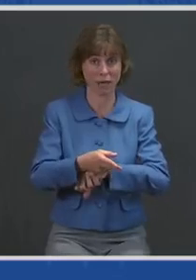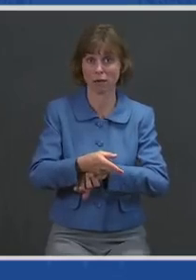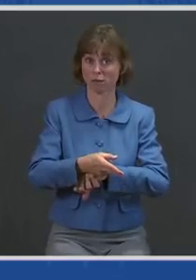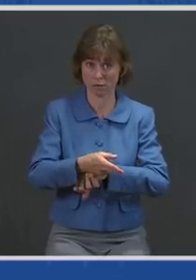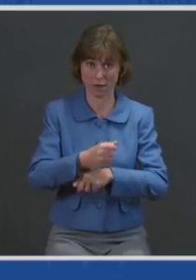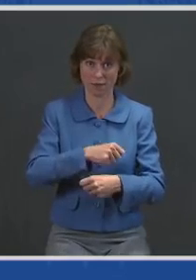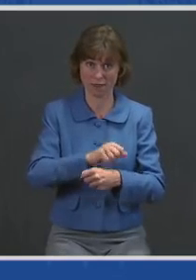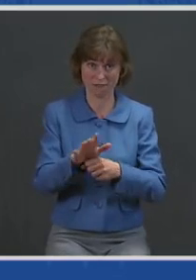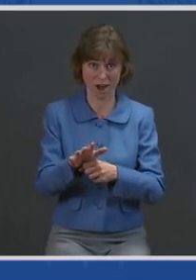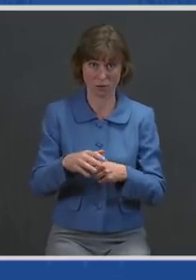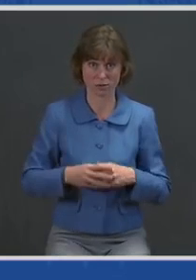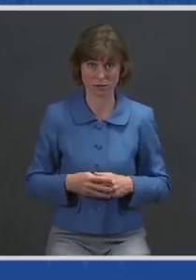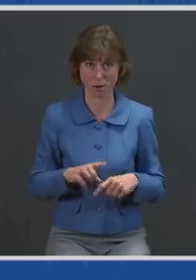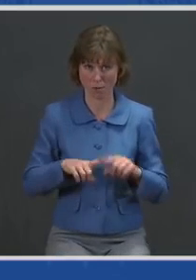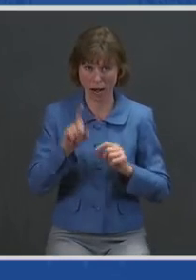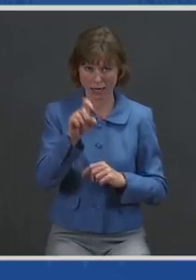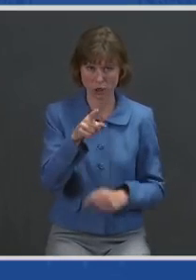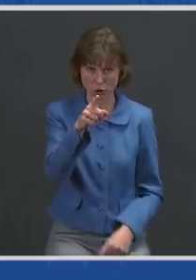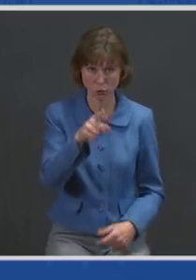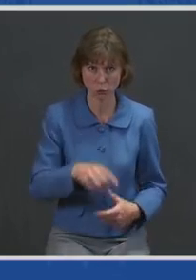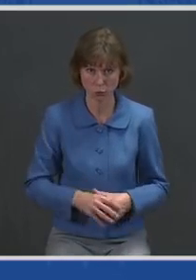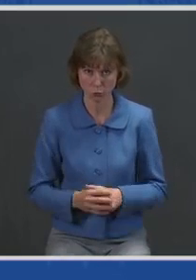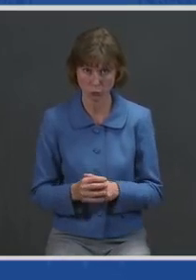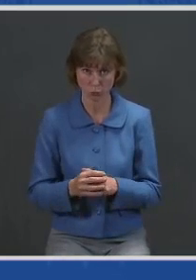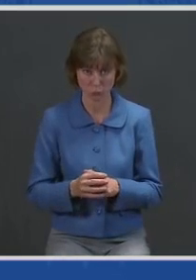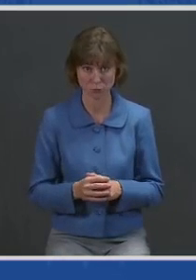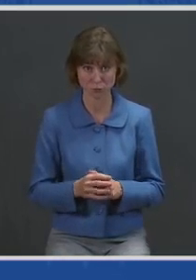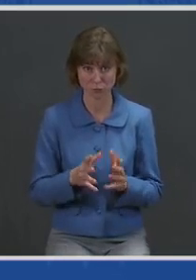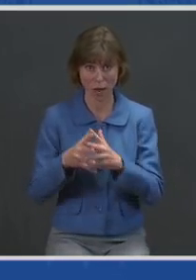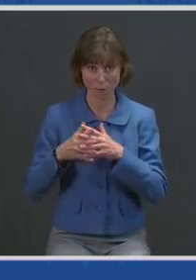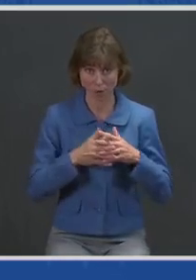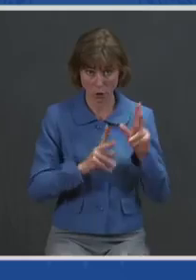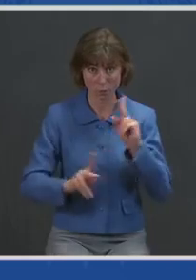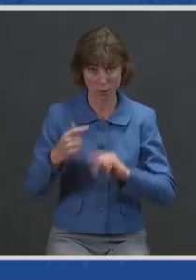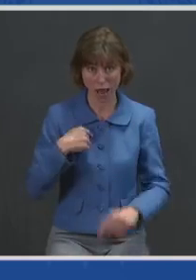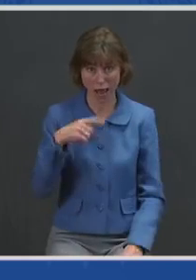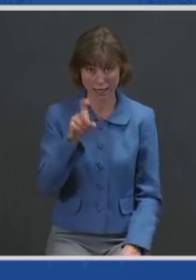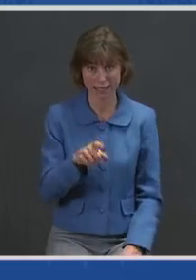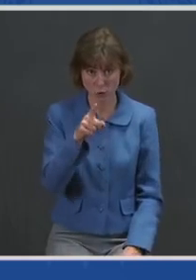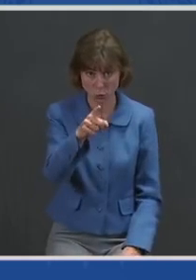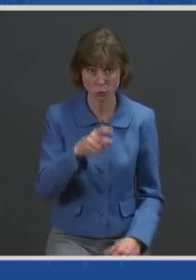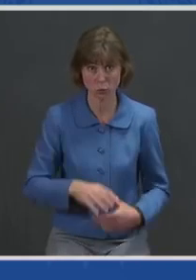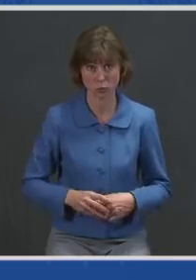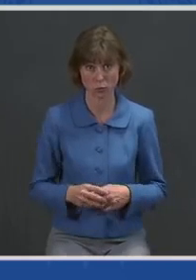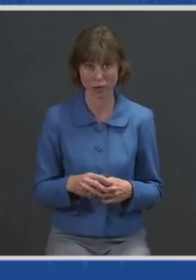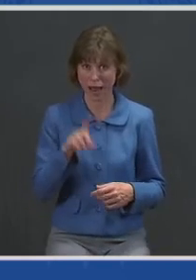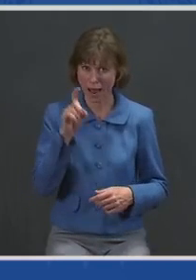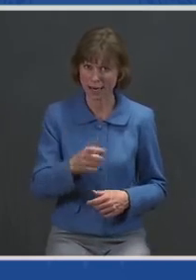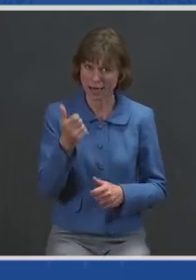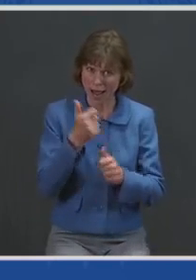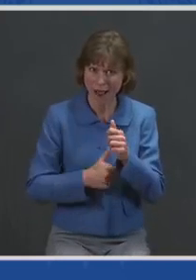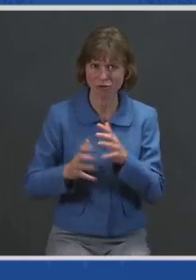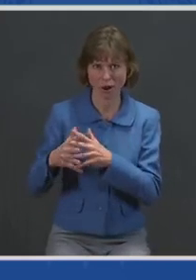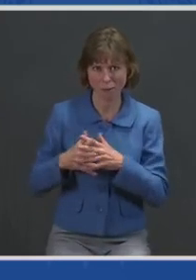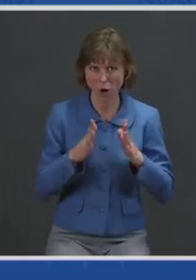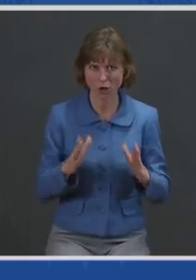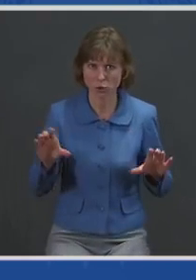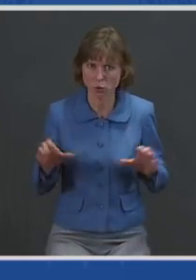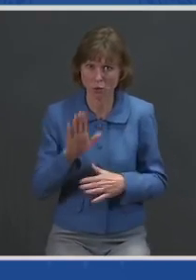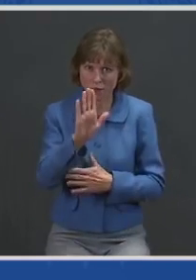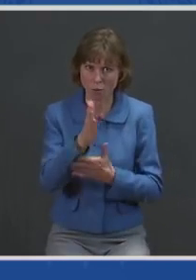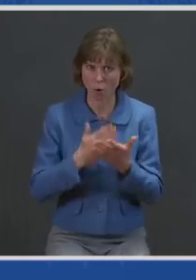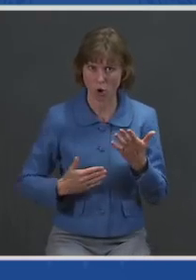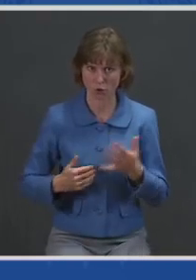But I need you, the American people. I need you. I need every American to do their part.